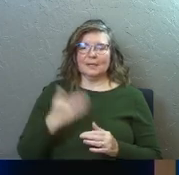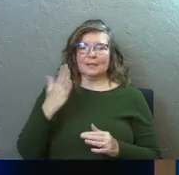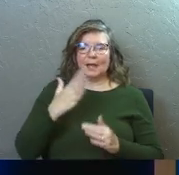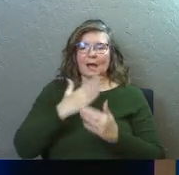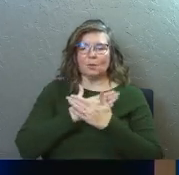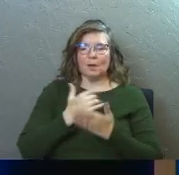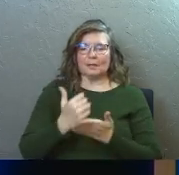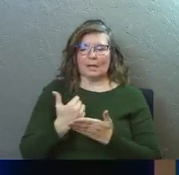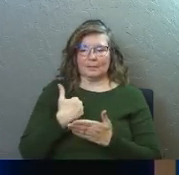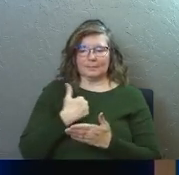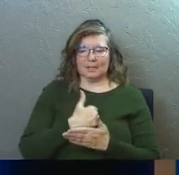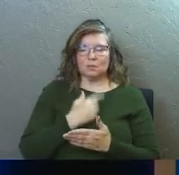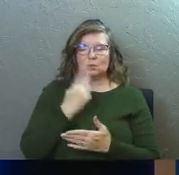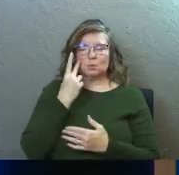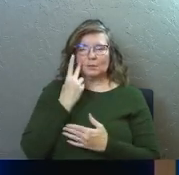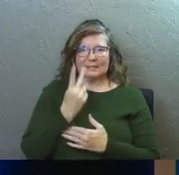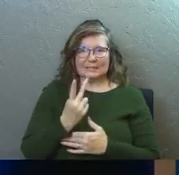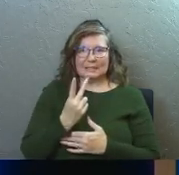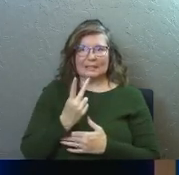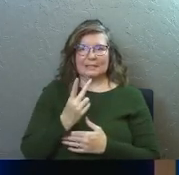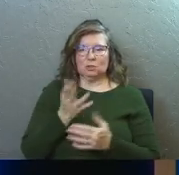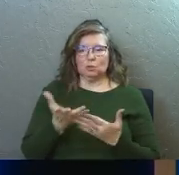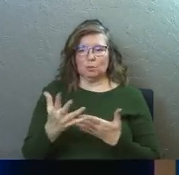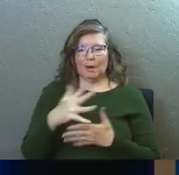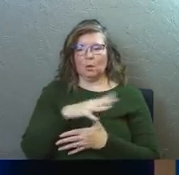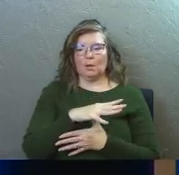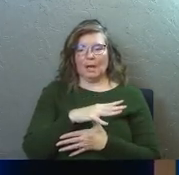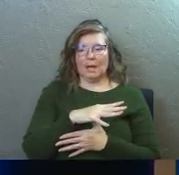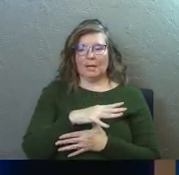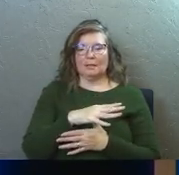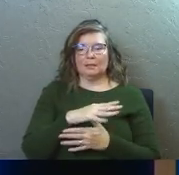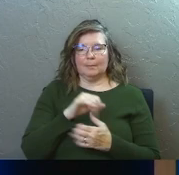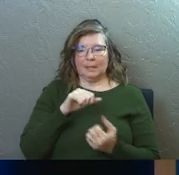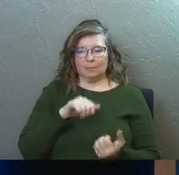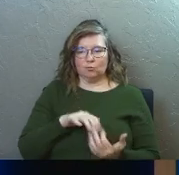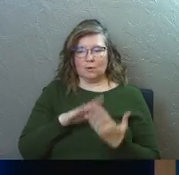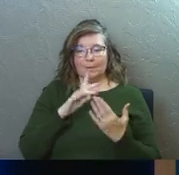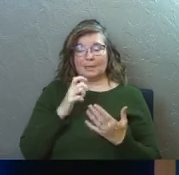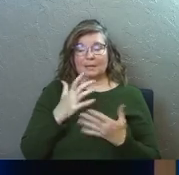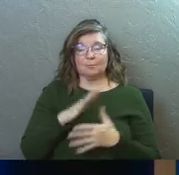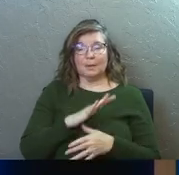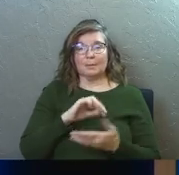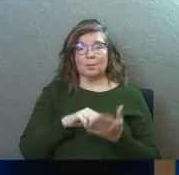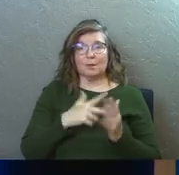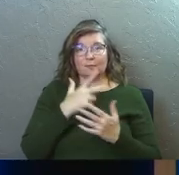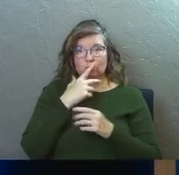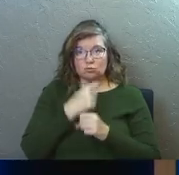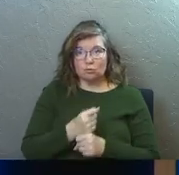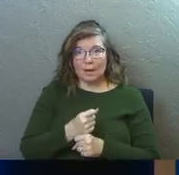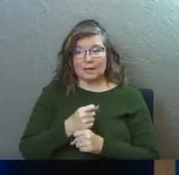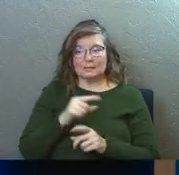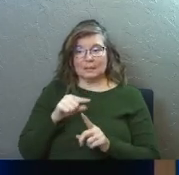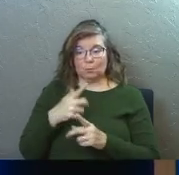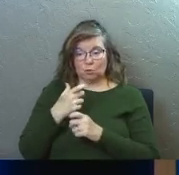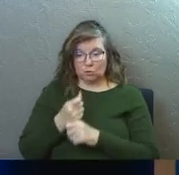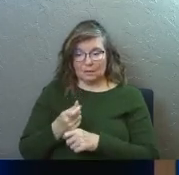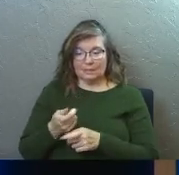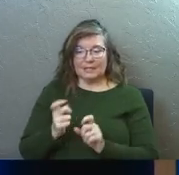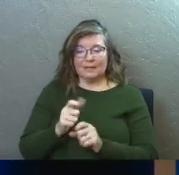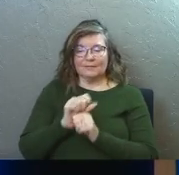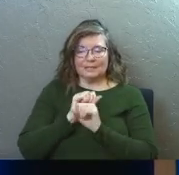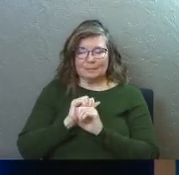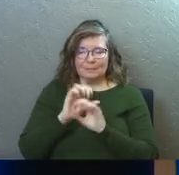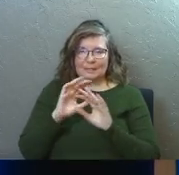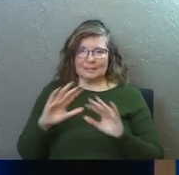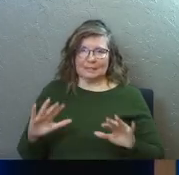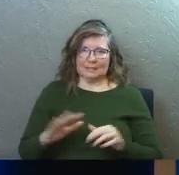God's rest helps us to see, to prioritize being present, because being present means we got to trust him. And when we trust him, he gives us